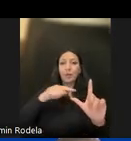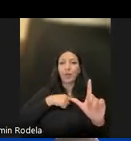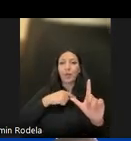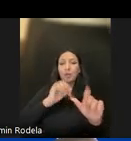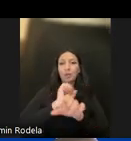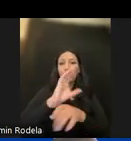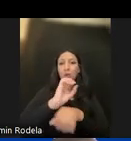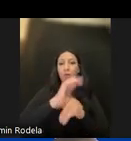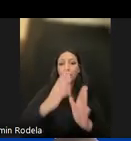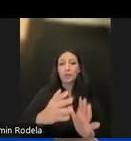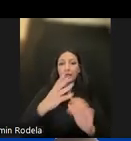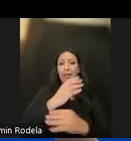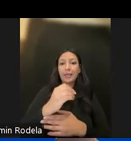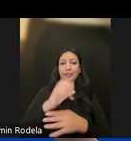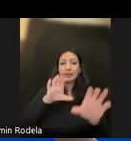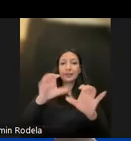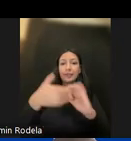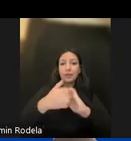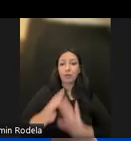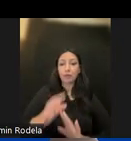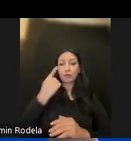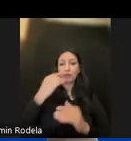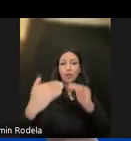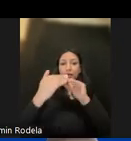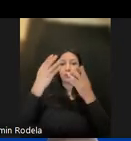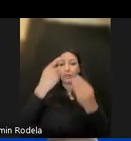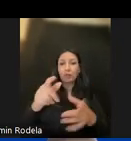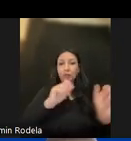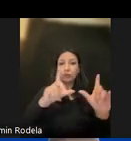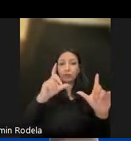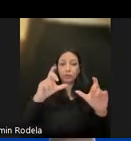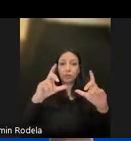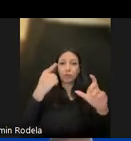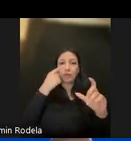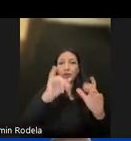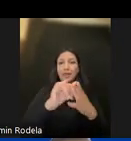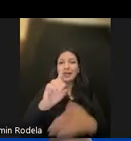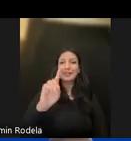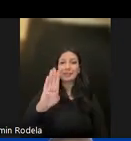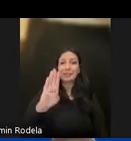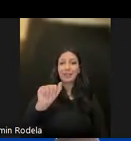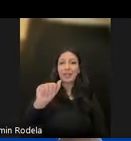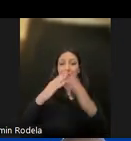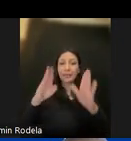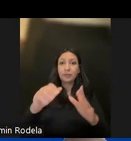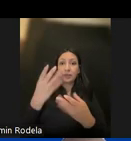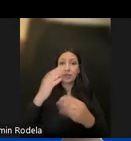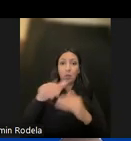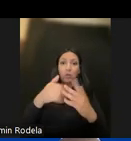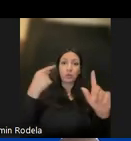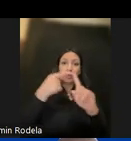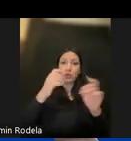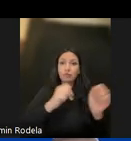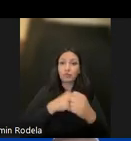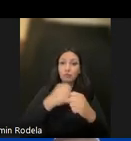to access equity data. So on the slide here, you see a screenshot of a visual on the DDA. And the DDA houses data on all the goals and strategies of